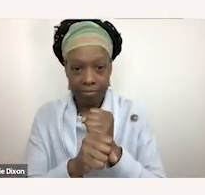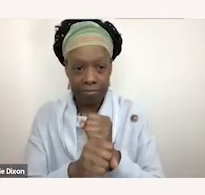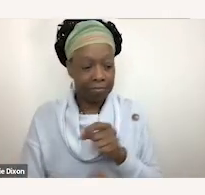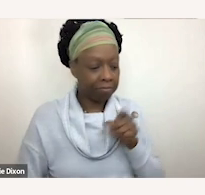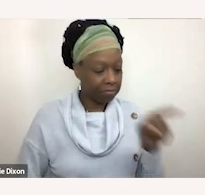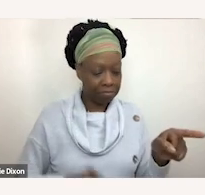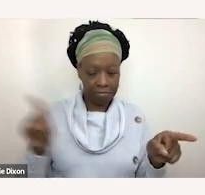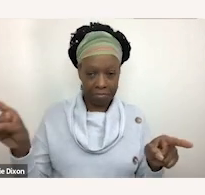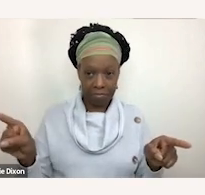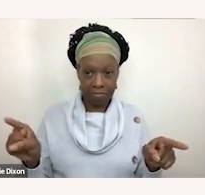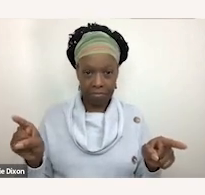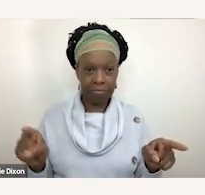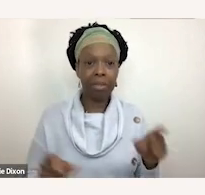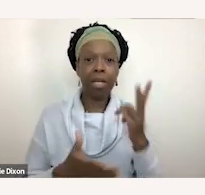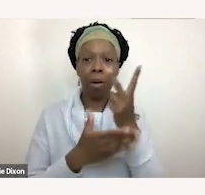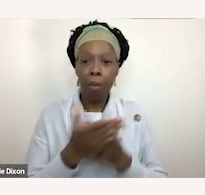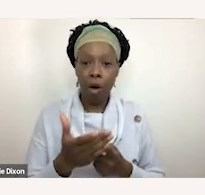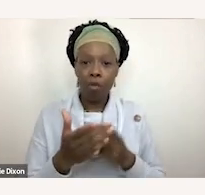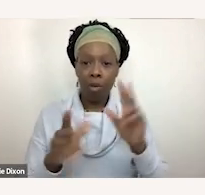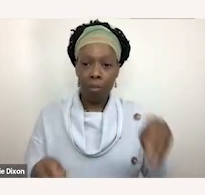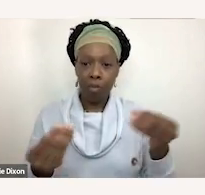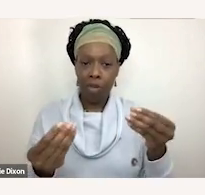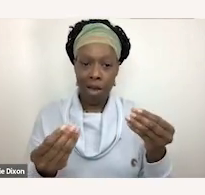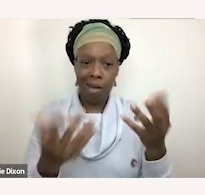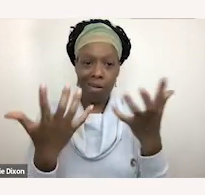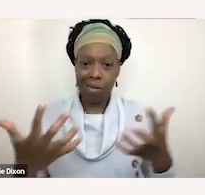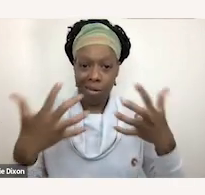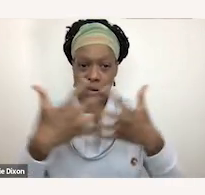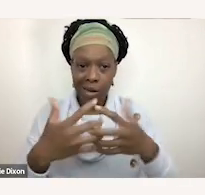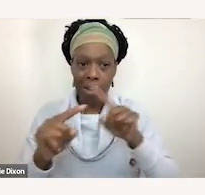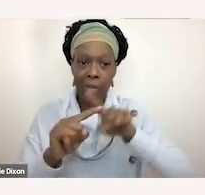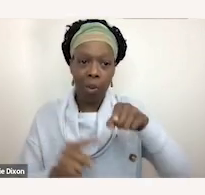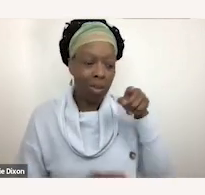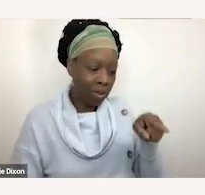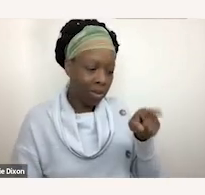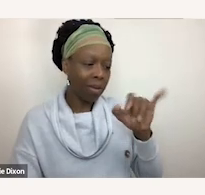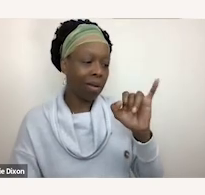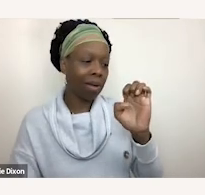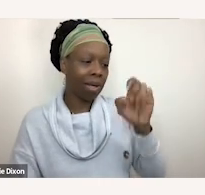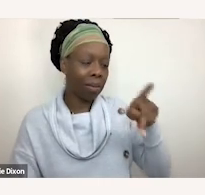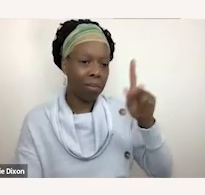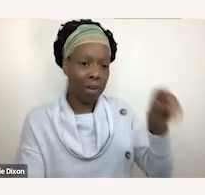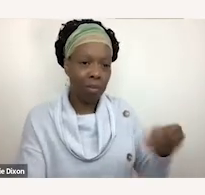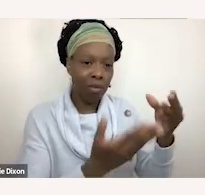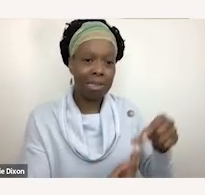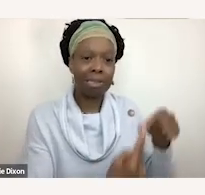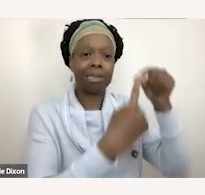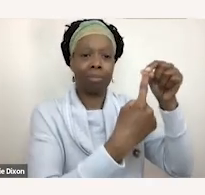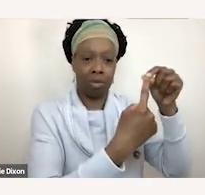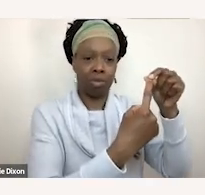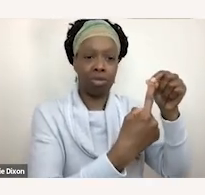accommodations but only an IEP provides the specialized instruction for students in grades K to 12